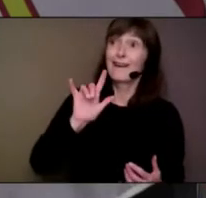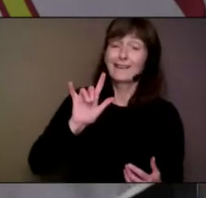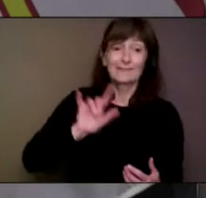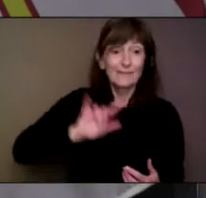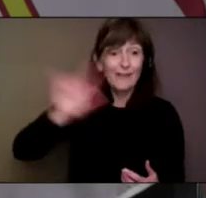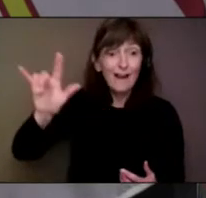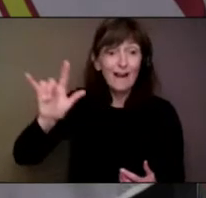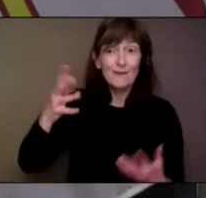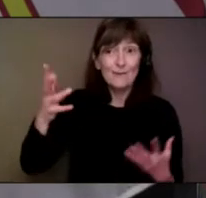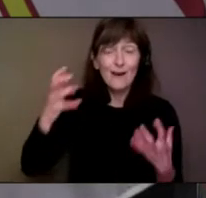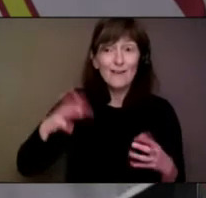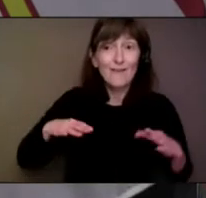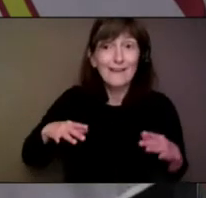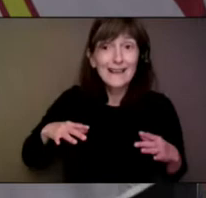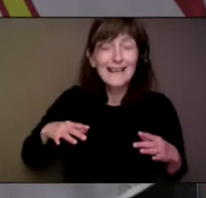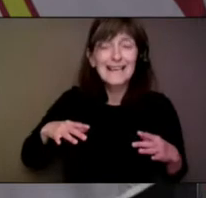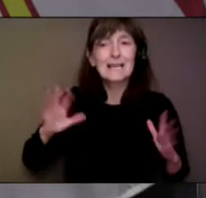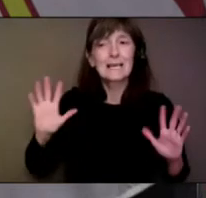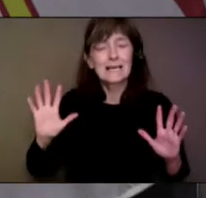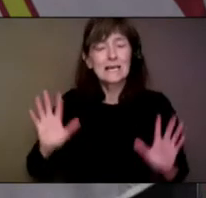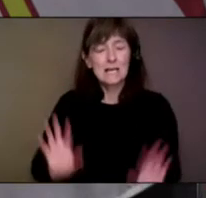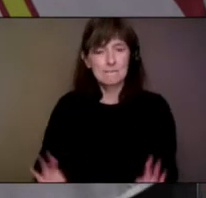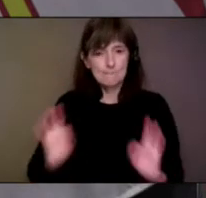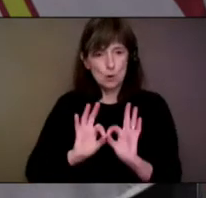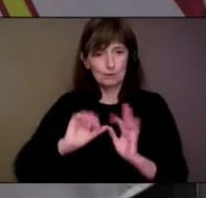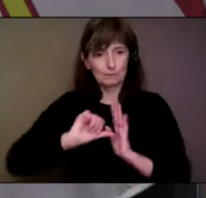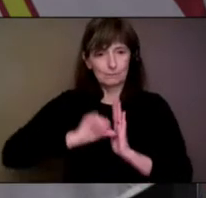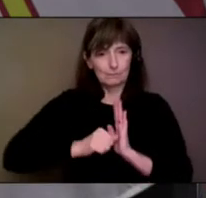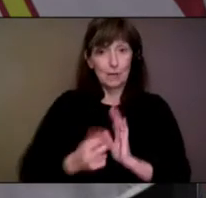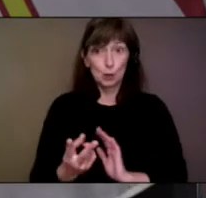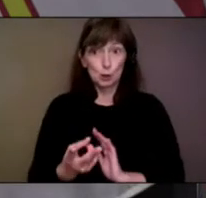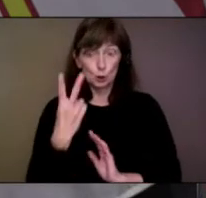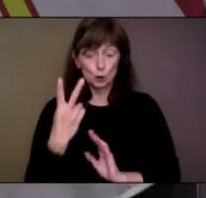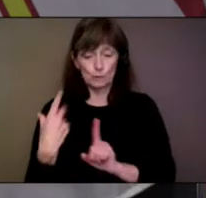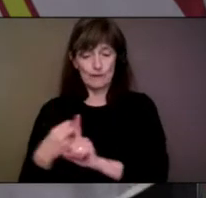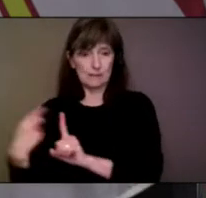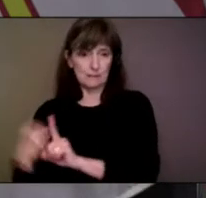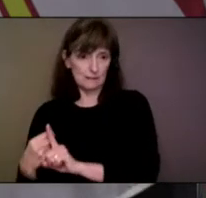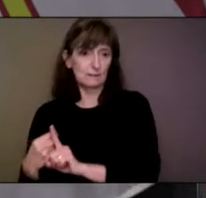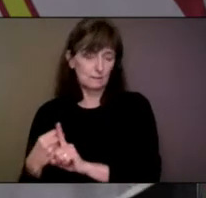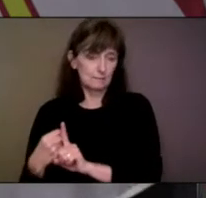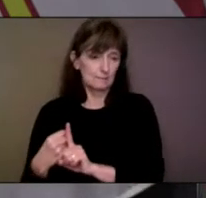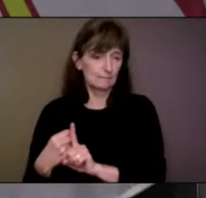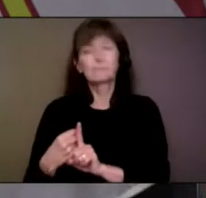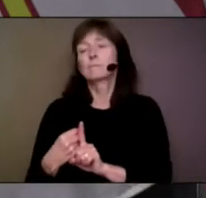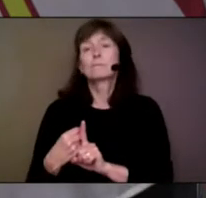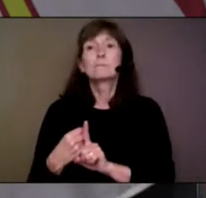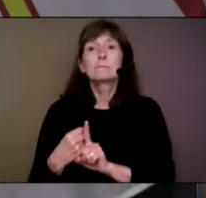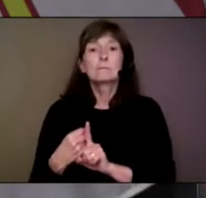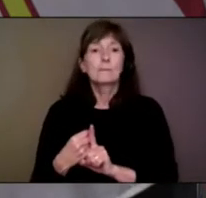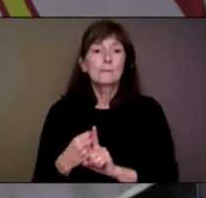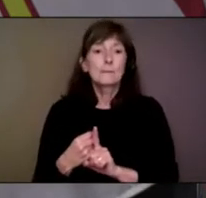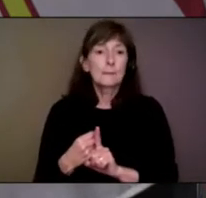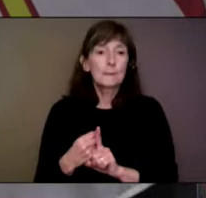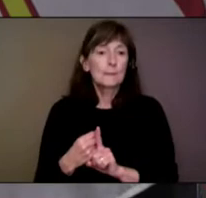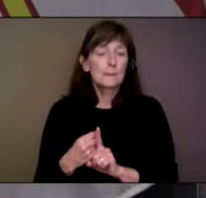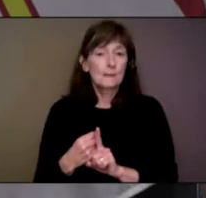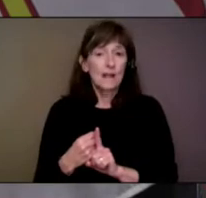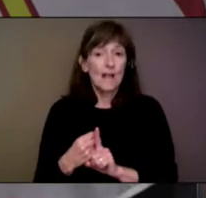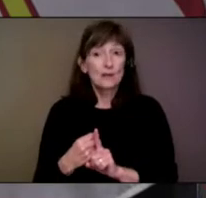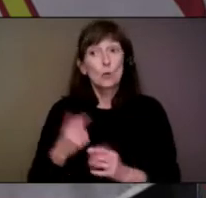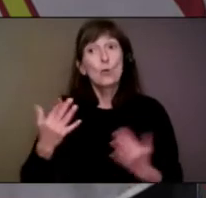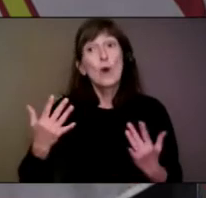important thing is that you get two doses of the vaccine, and I would encourage everyone not to wait